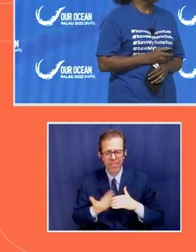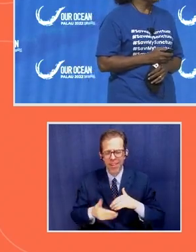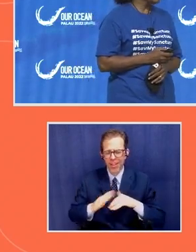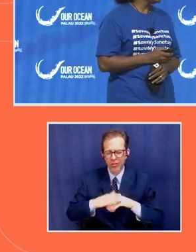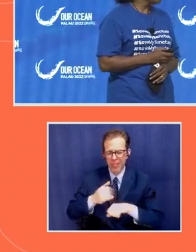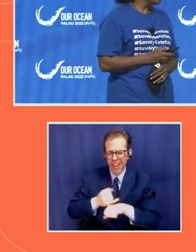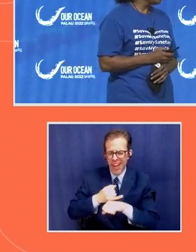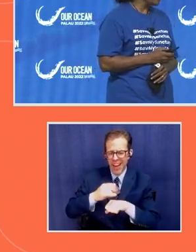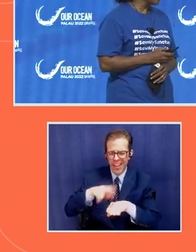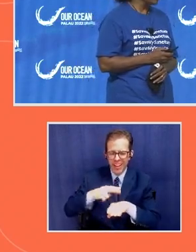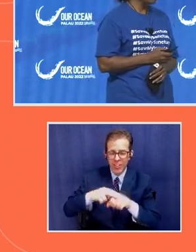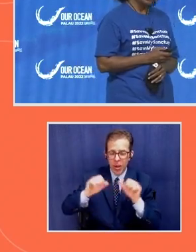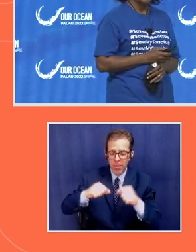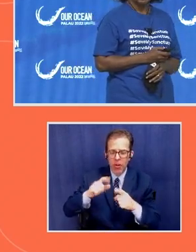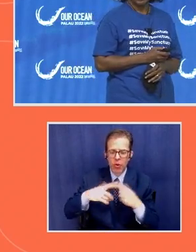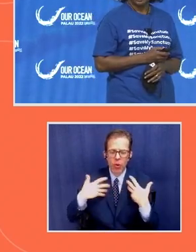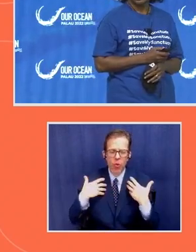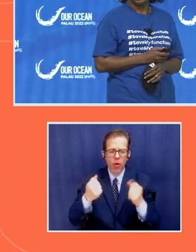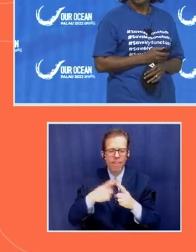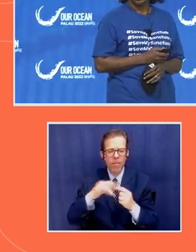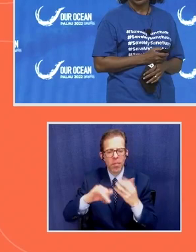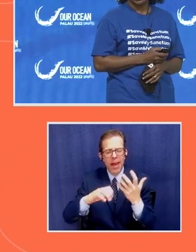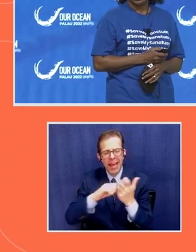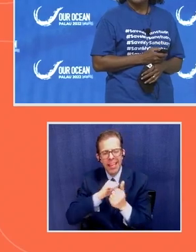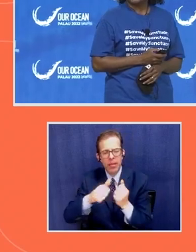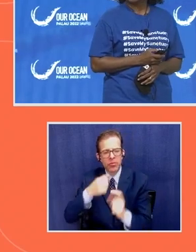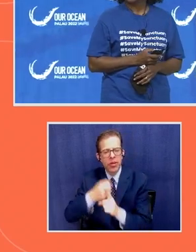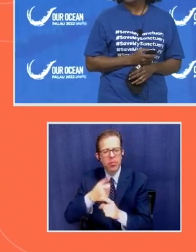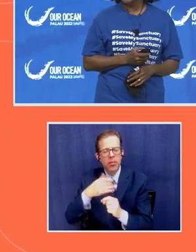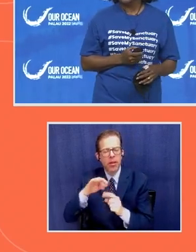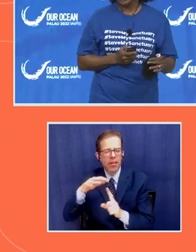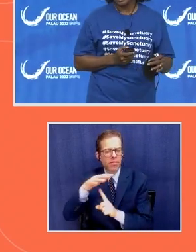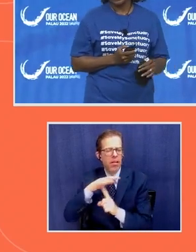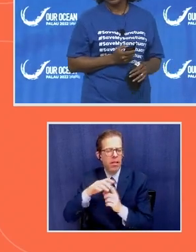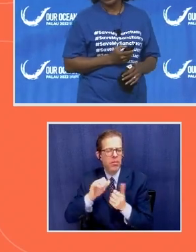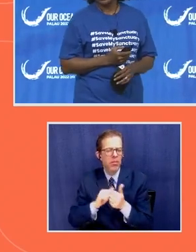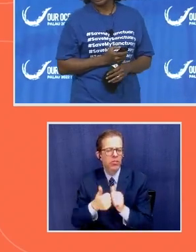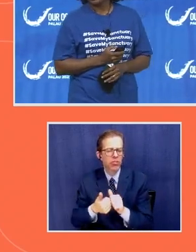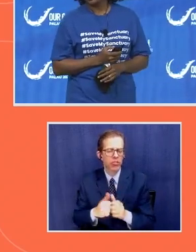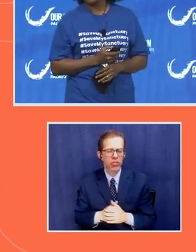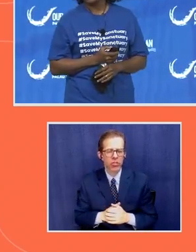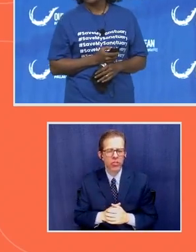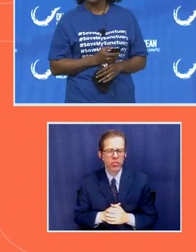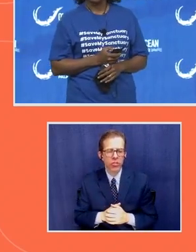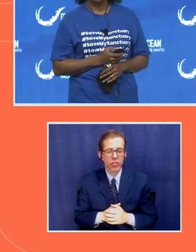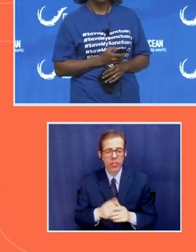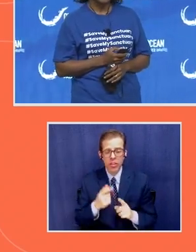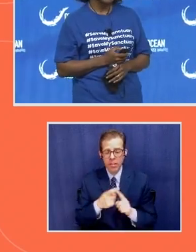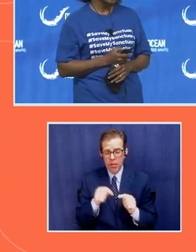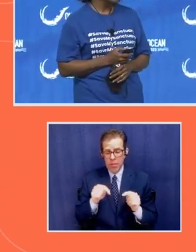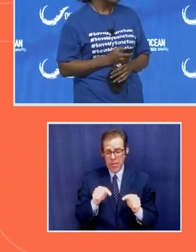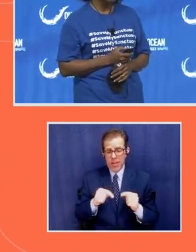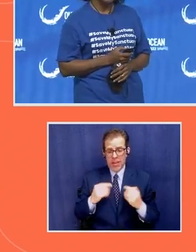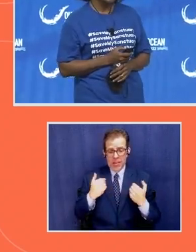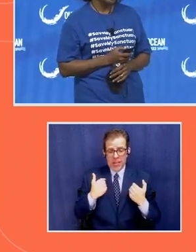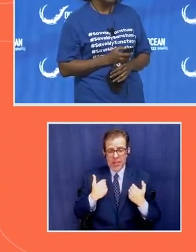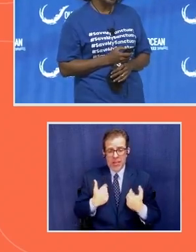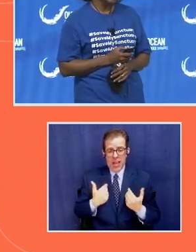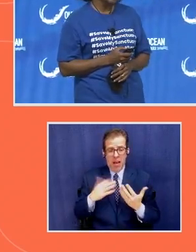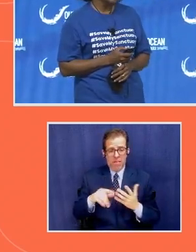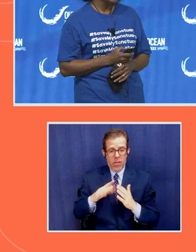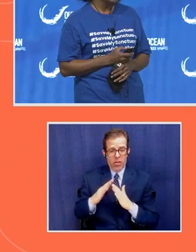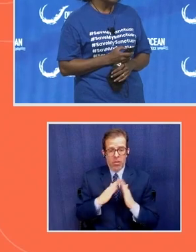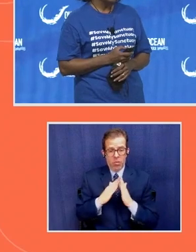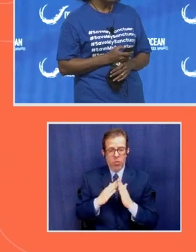recover from the damaging impact of climate change. Because from this end of the community, the struggle has never been